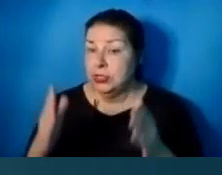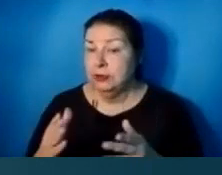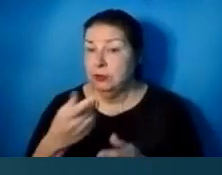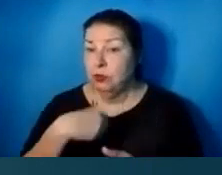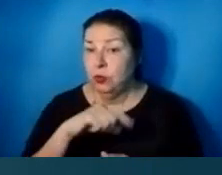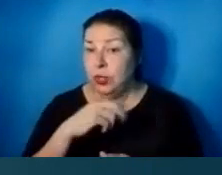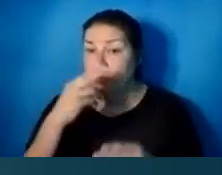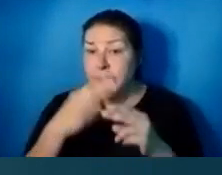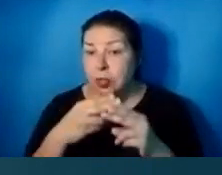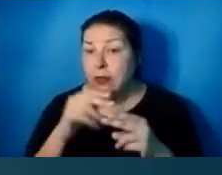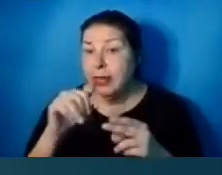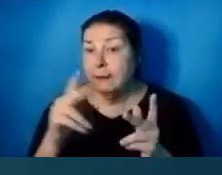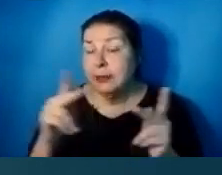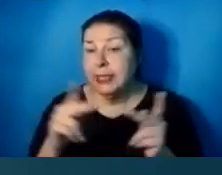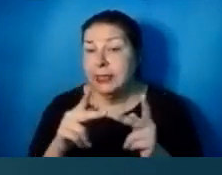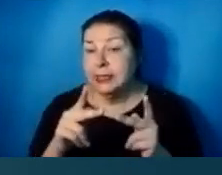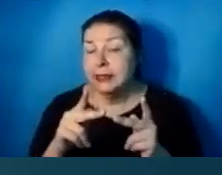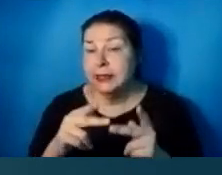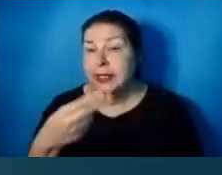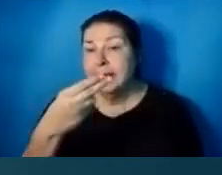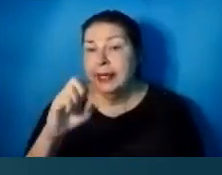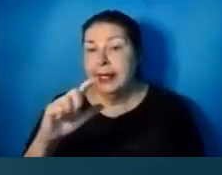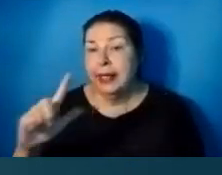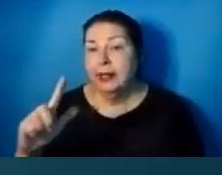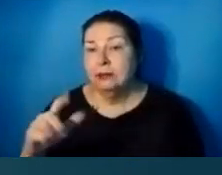this hell, total separation from God.